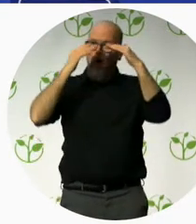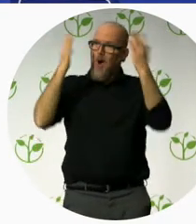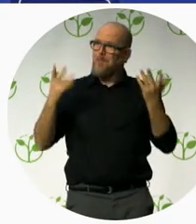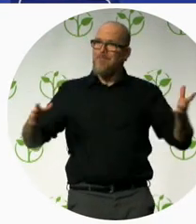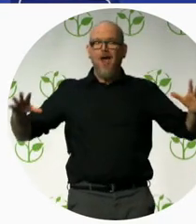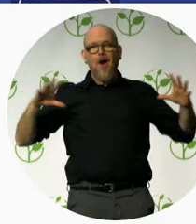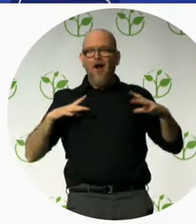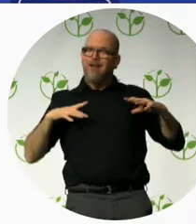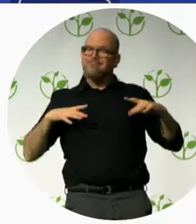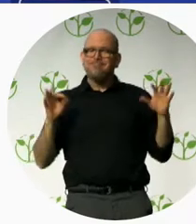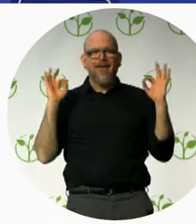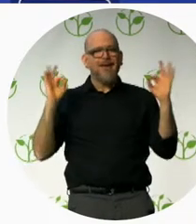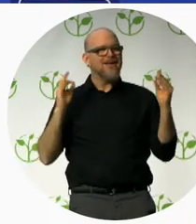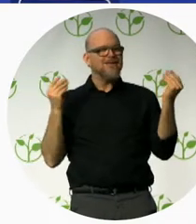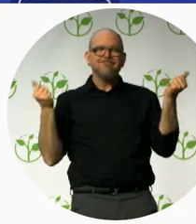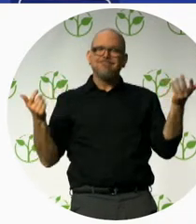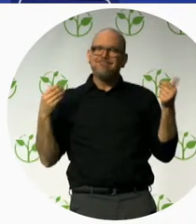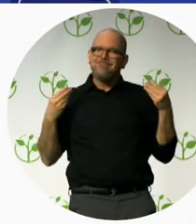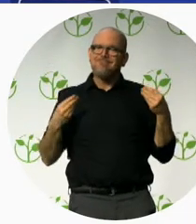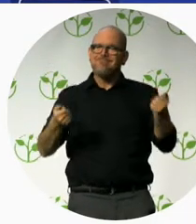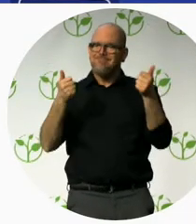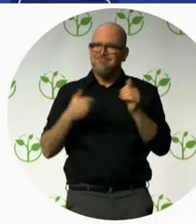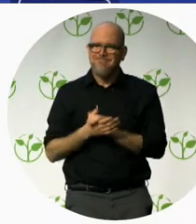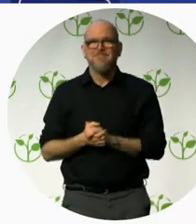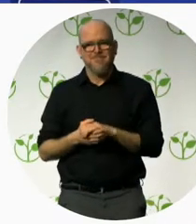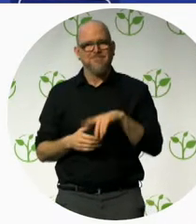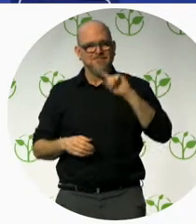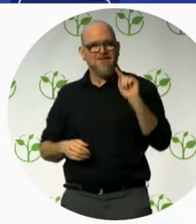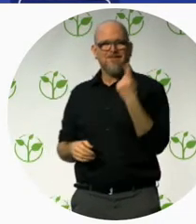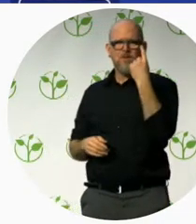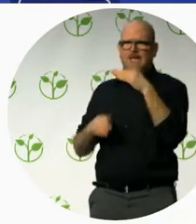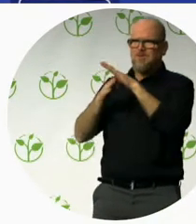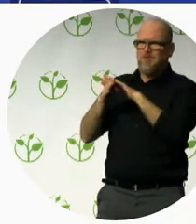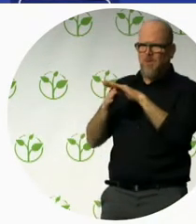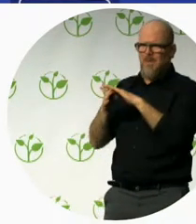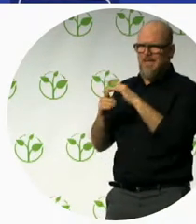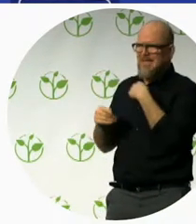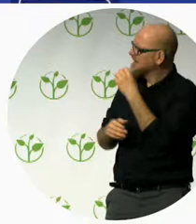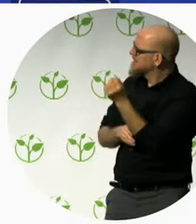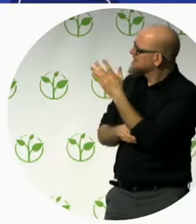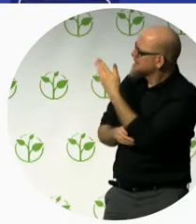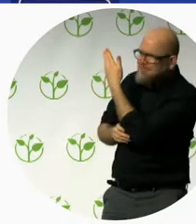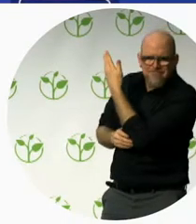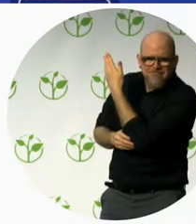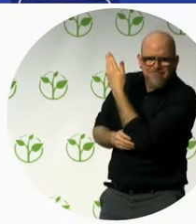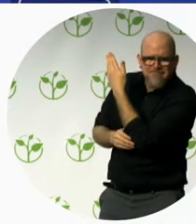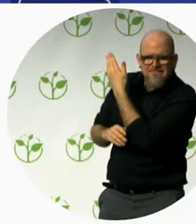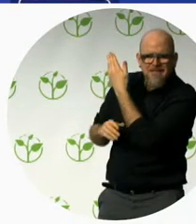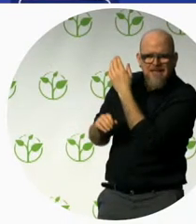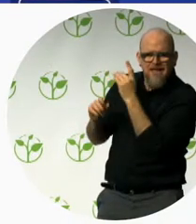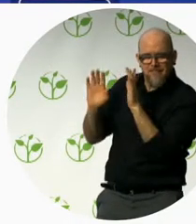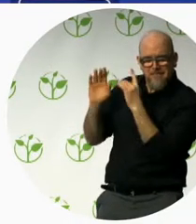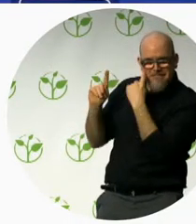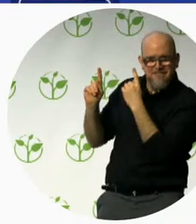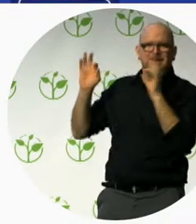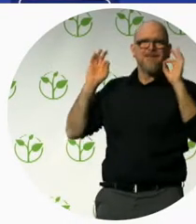So we started that, we started with, sorry, I need to check back so I know where I am. And we started with